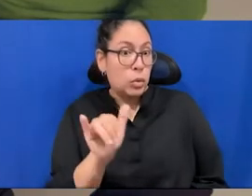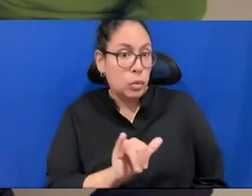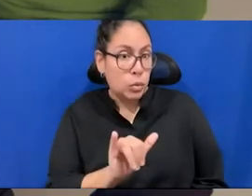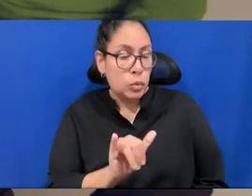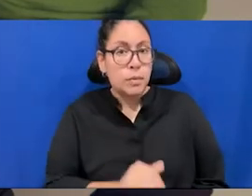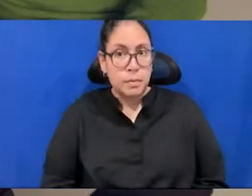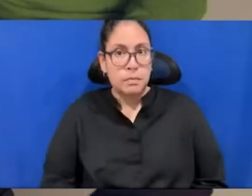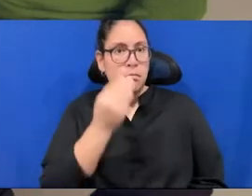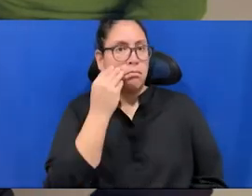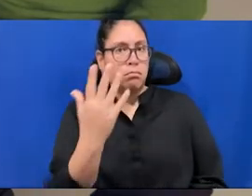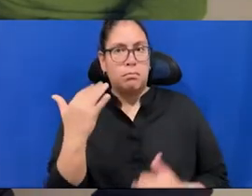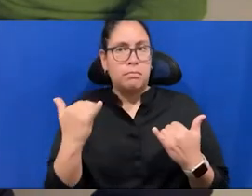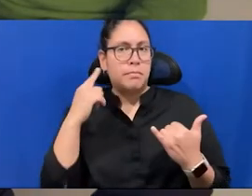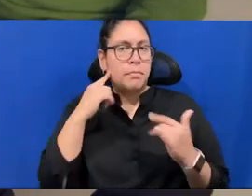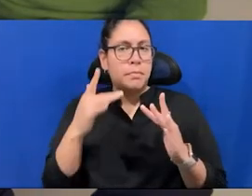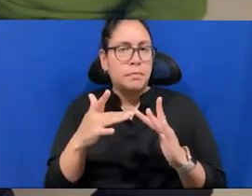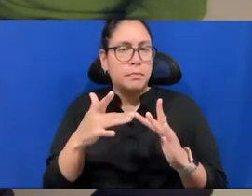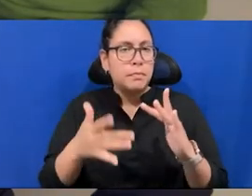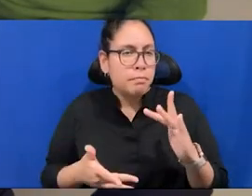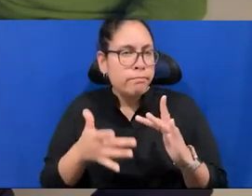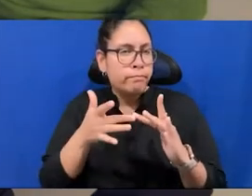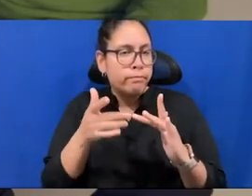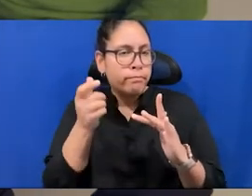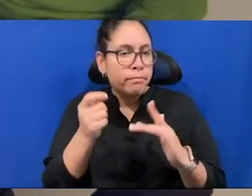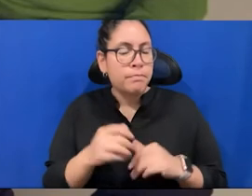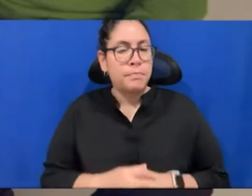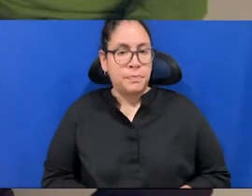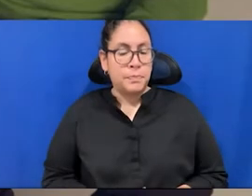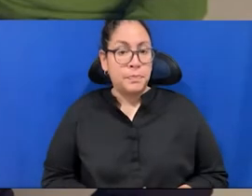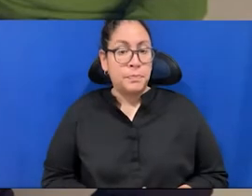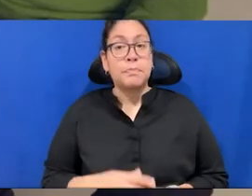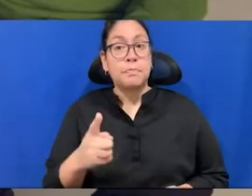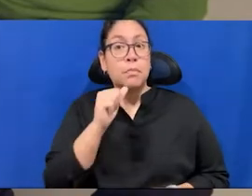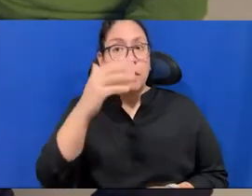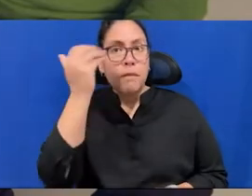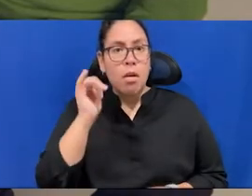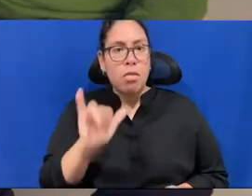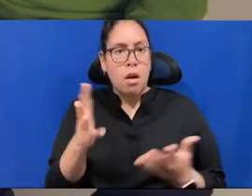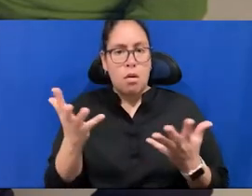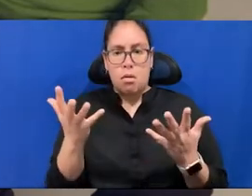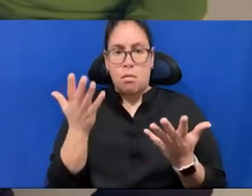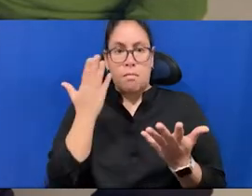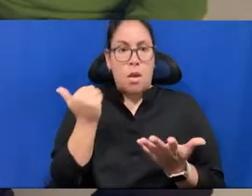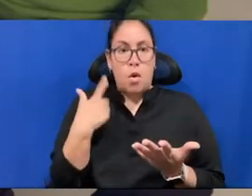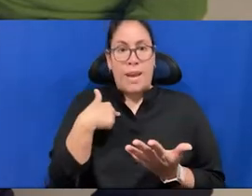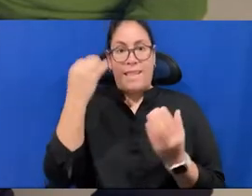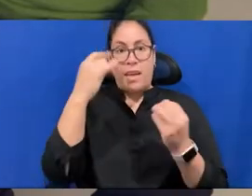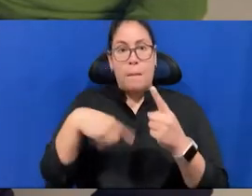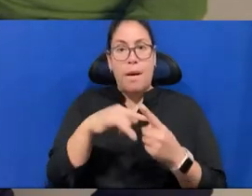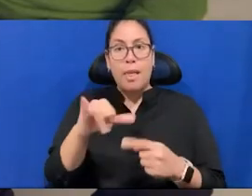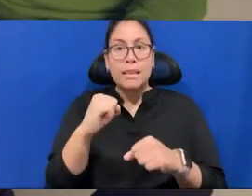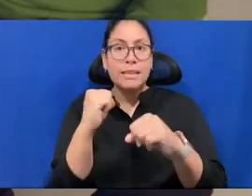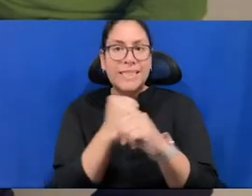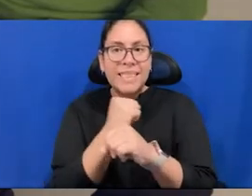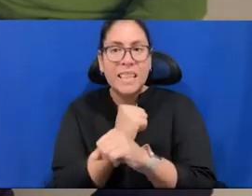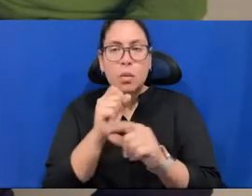because, uh, when we, when we think about, uh, you know, there are these kind of very simple statistic, but, uh, you couldn't help me with the numbers, but the first year of the